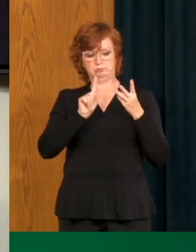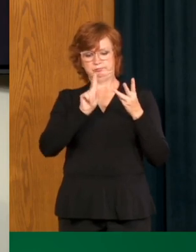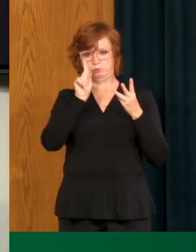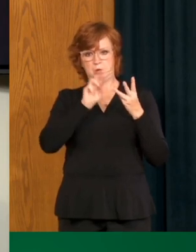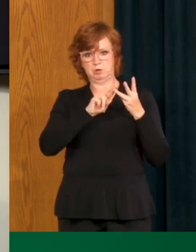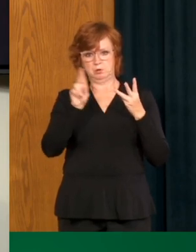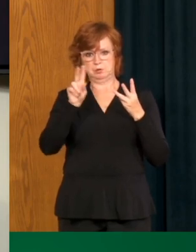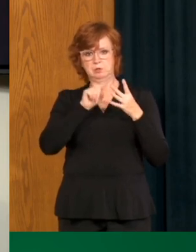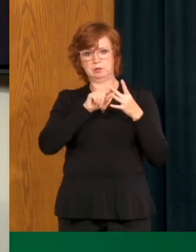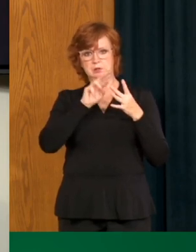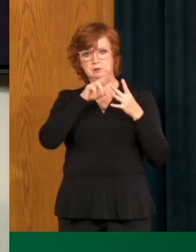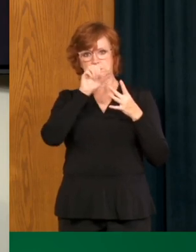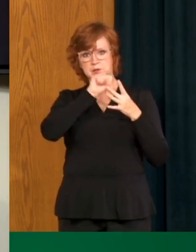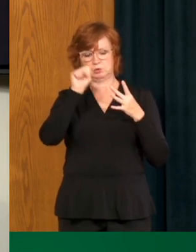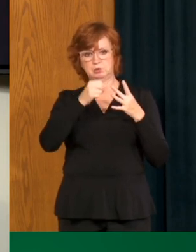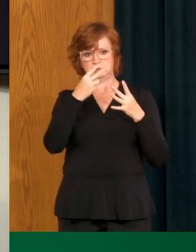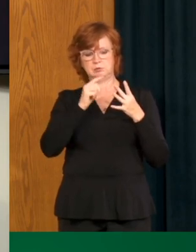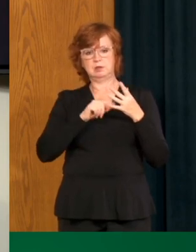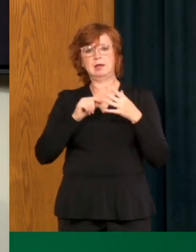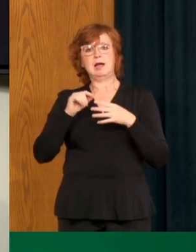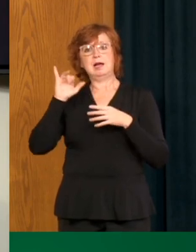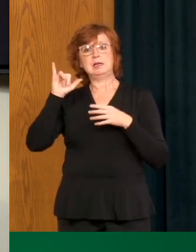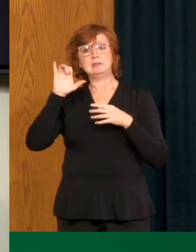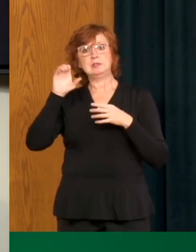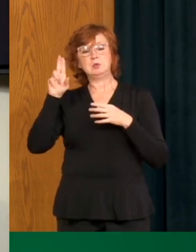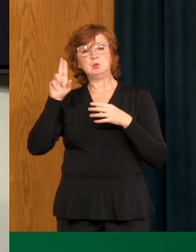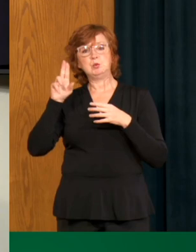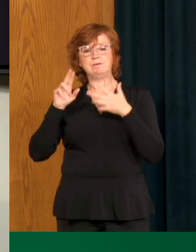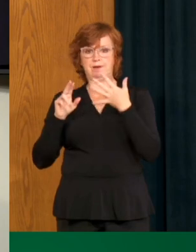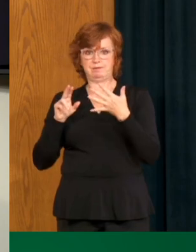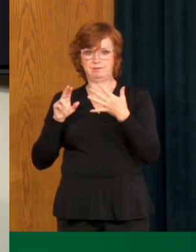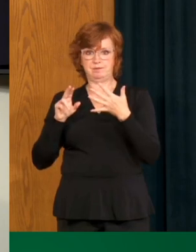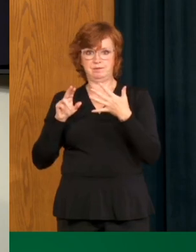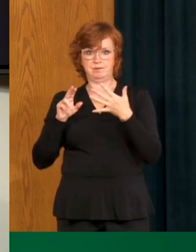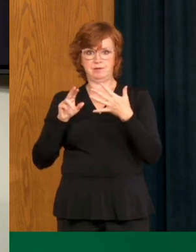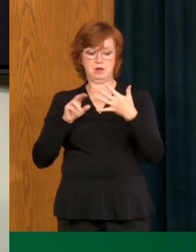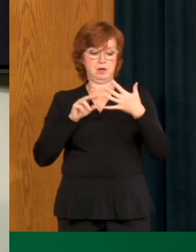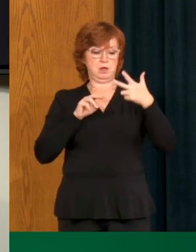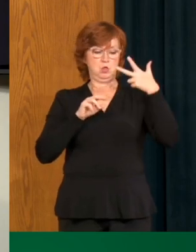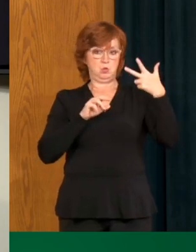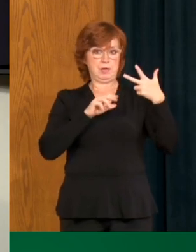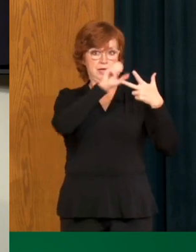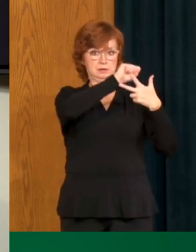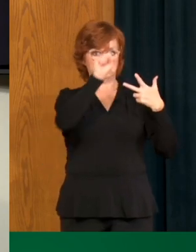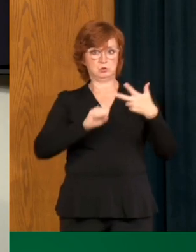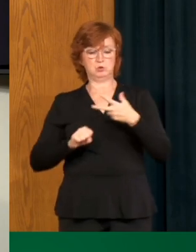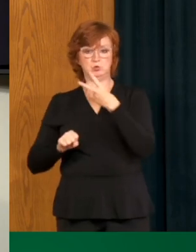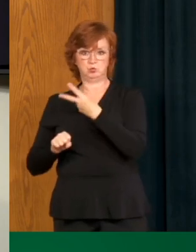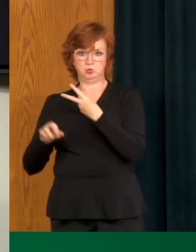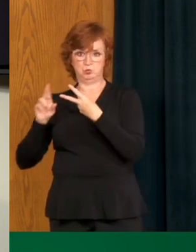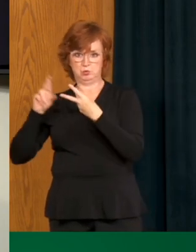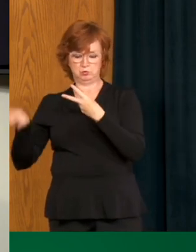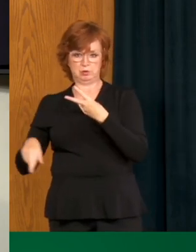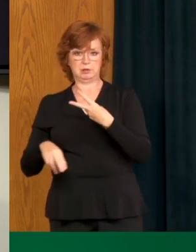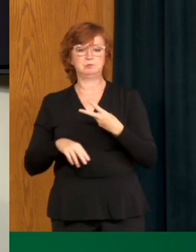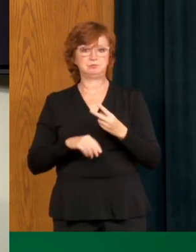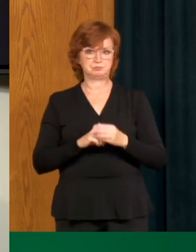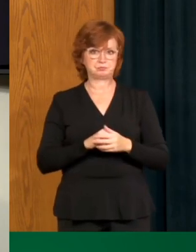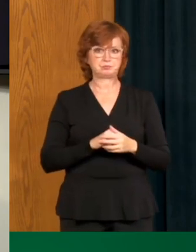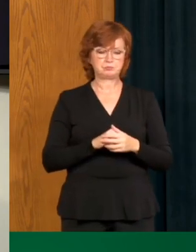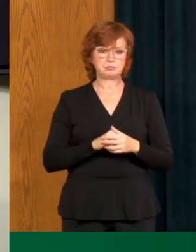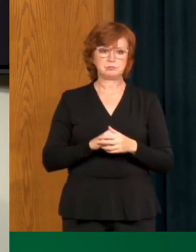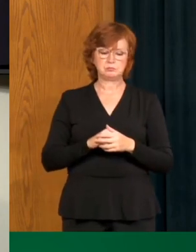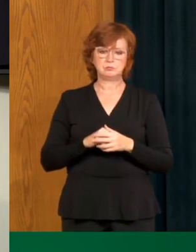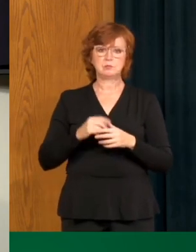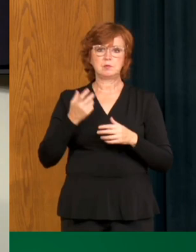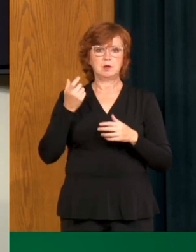five are in intensive care, three in Saskatoon and two in Regina. So again, as expected with the increase in cases, hospitalizations are